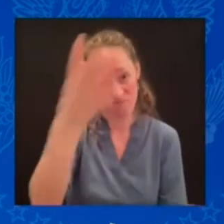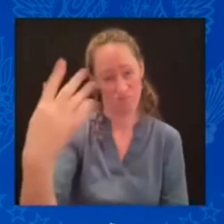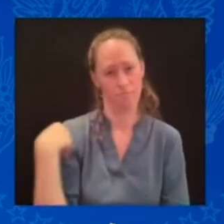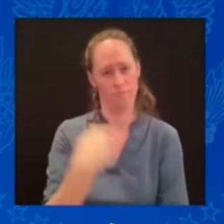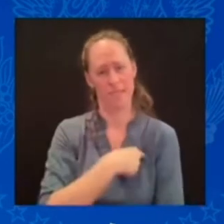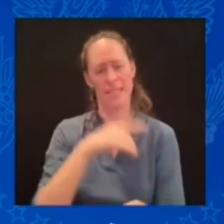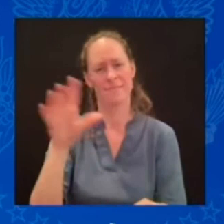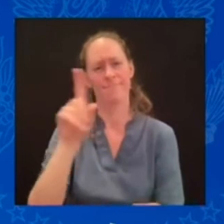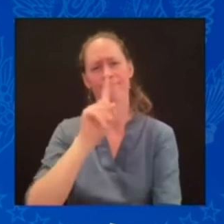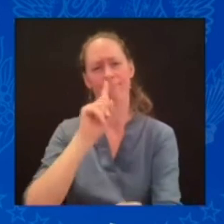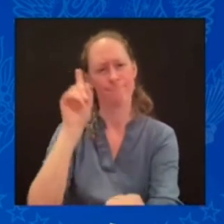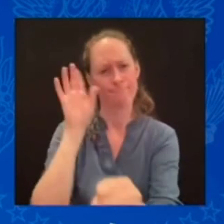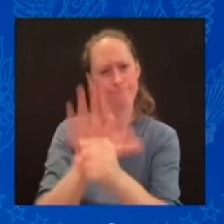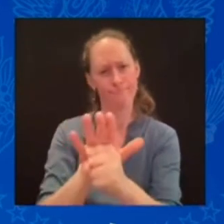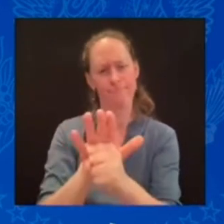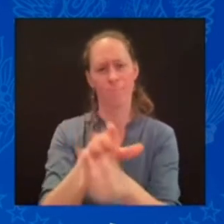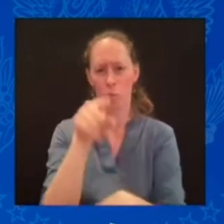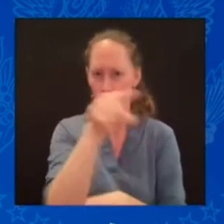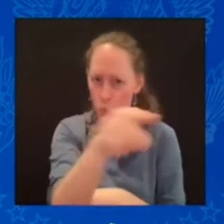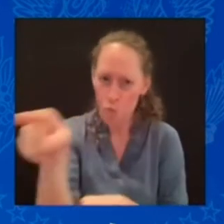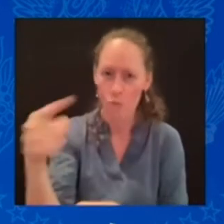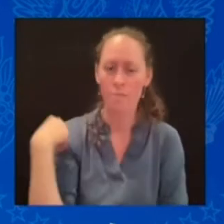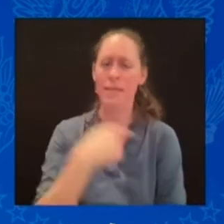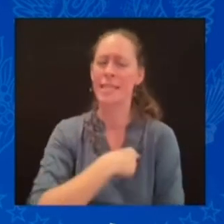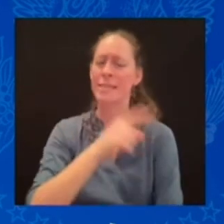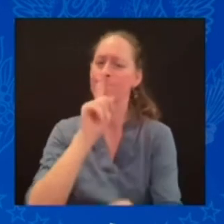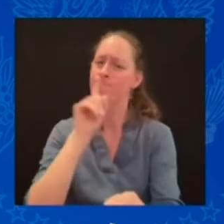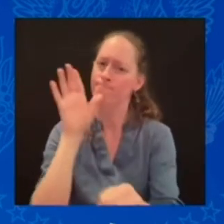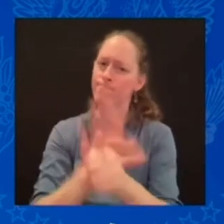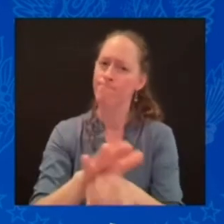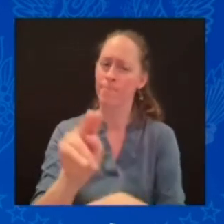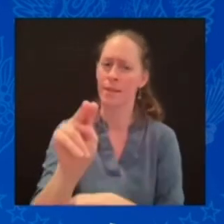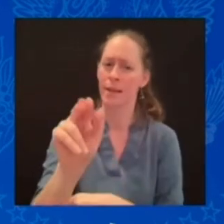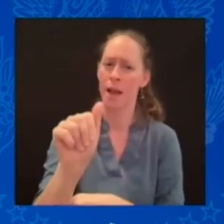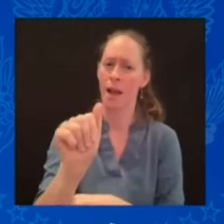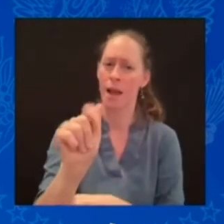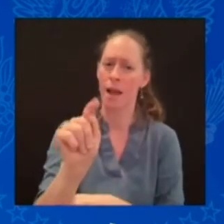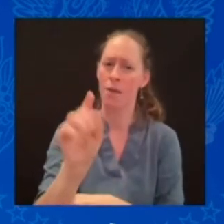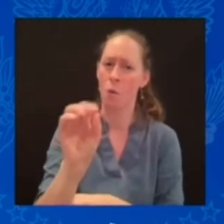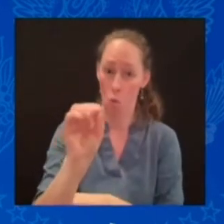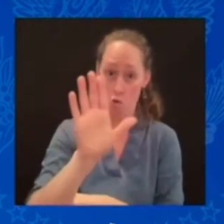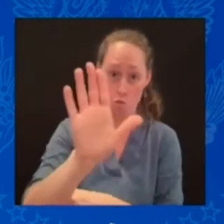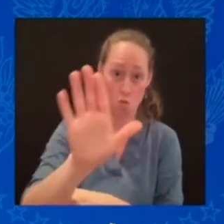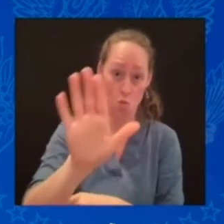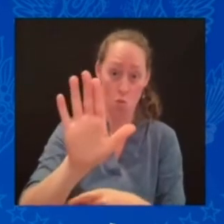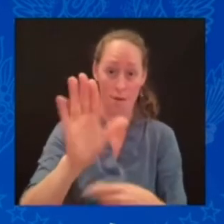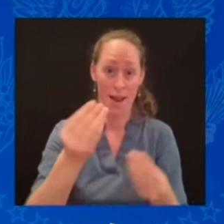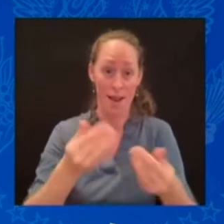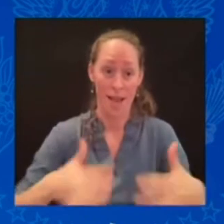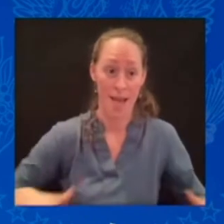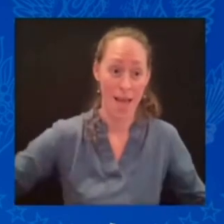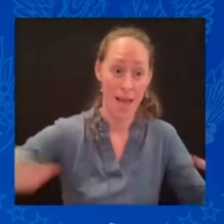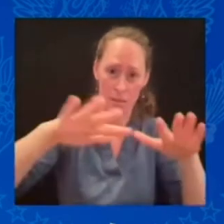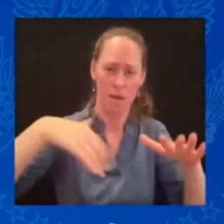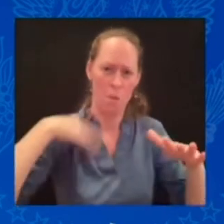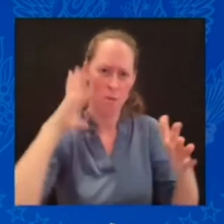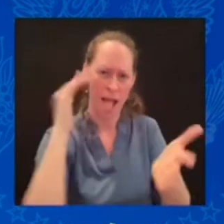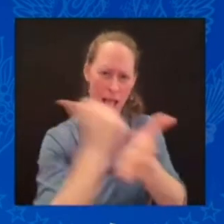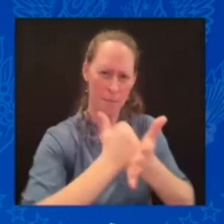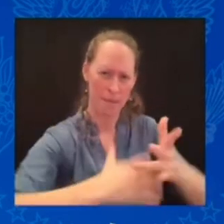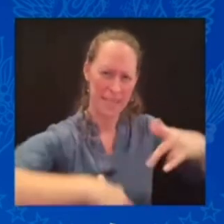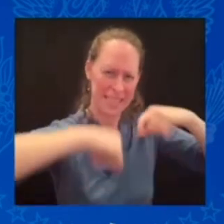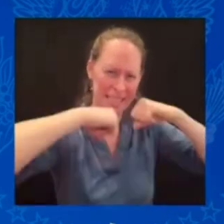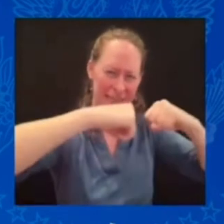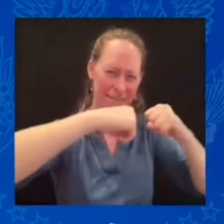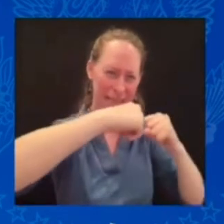every inch of NATO territory. And that includes Finland, obviously. Second, over the past week, we affirmed our